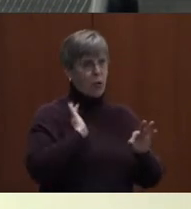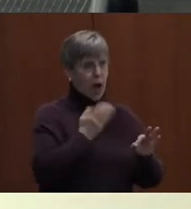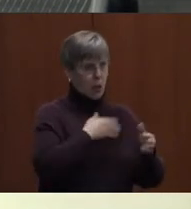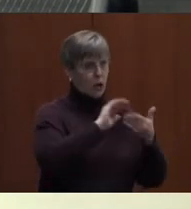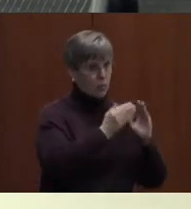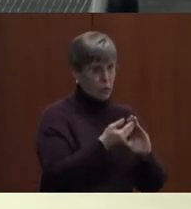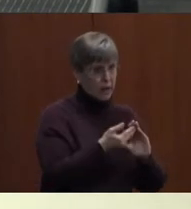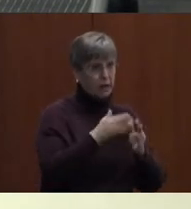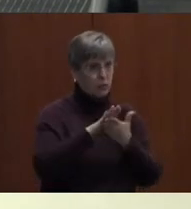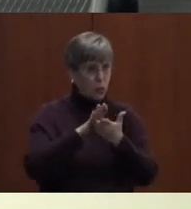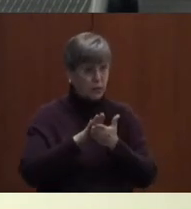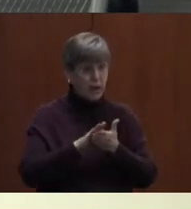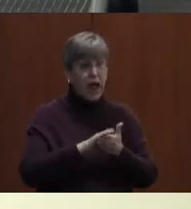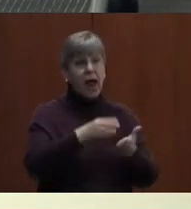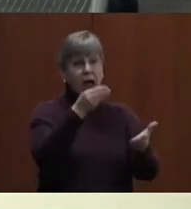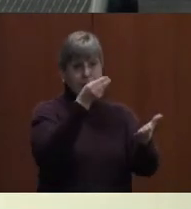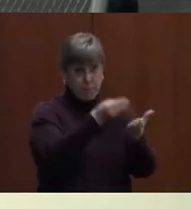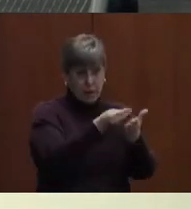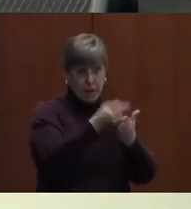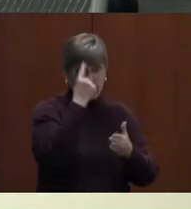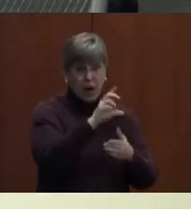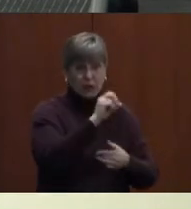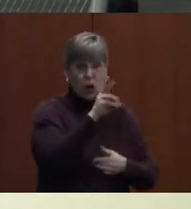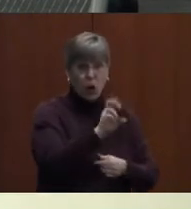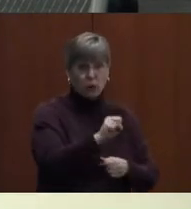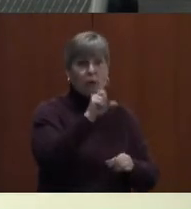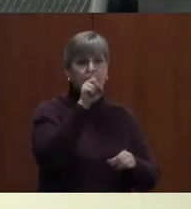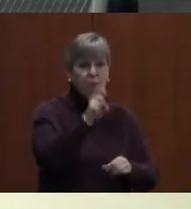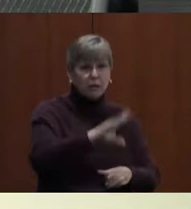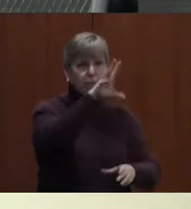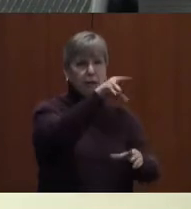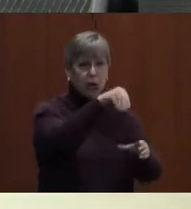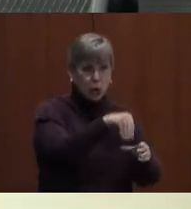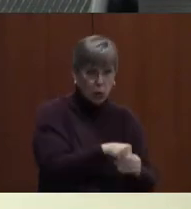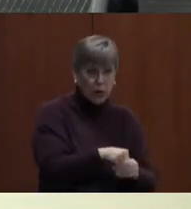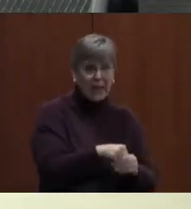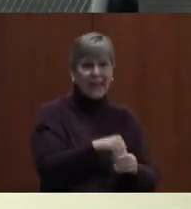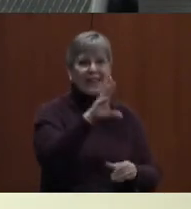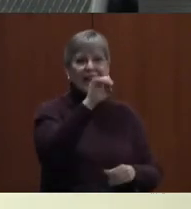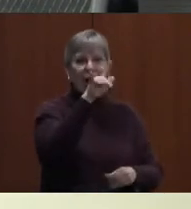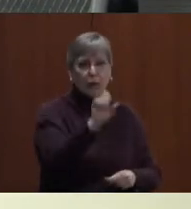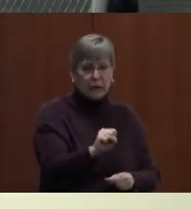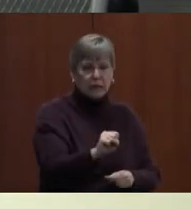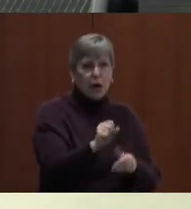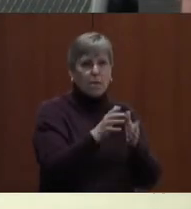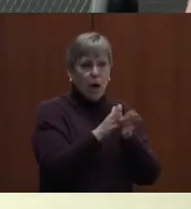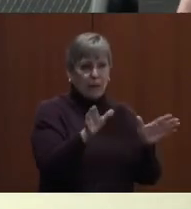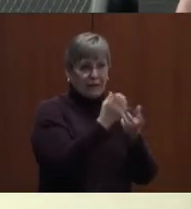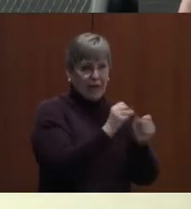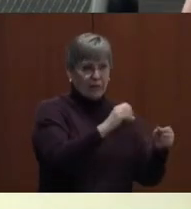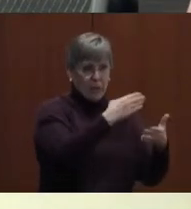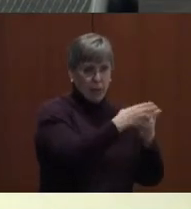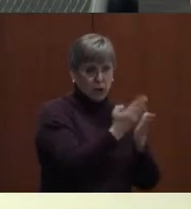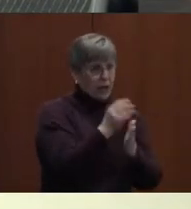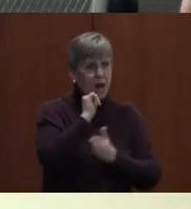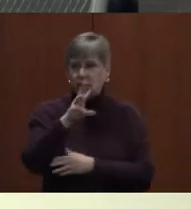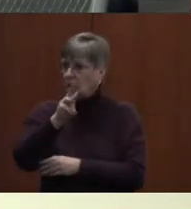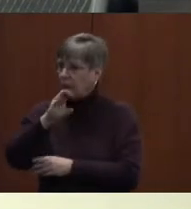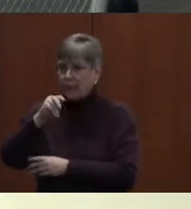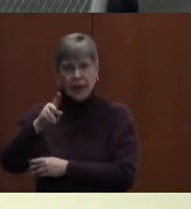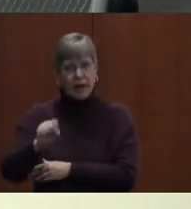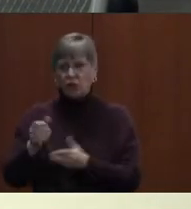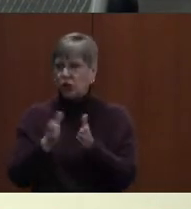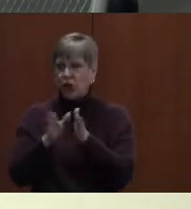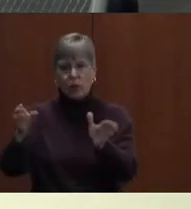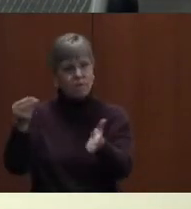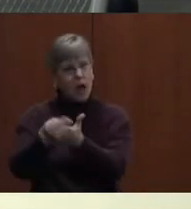And funding for the SROs has to be part of the county's public safety budget, not the WCPS general